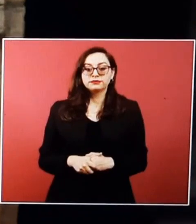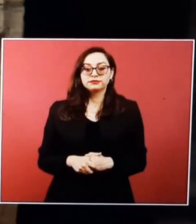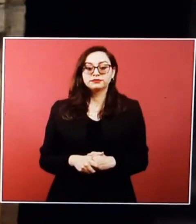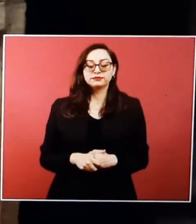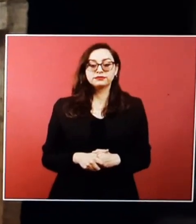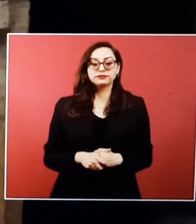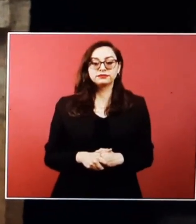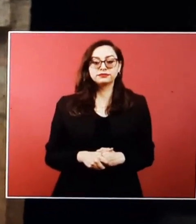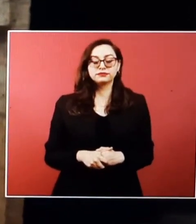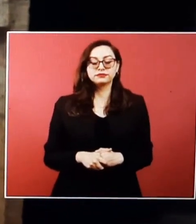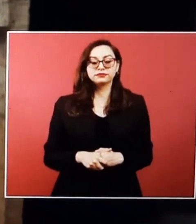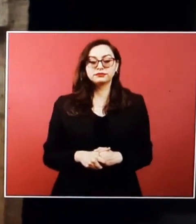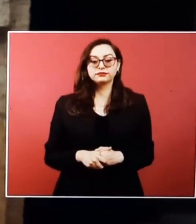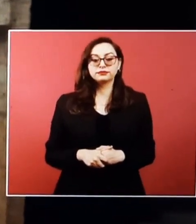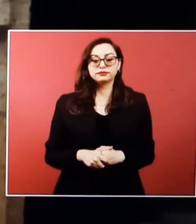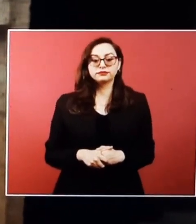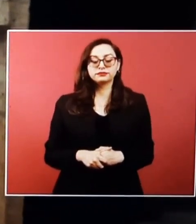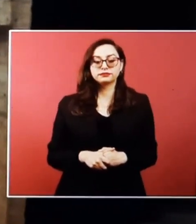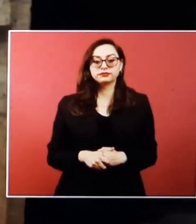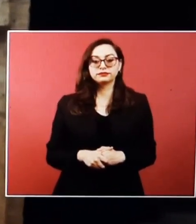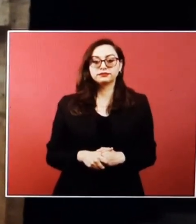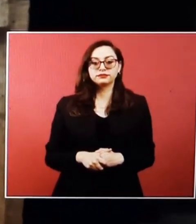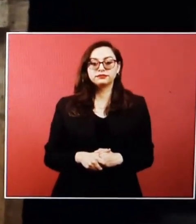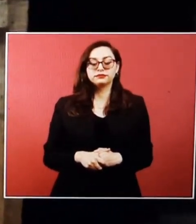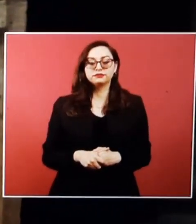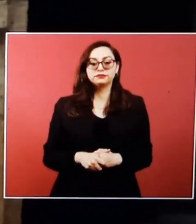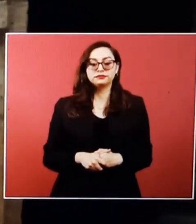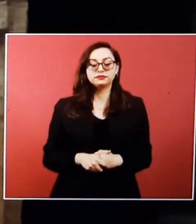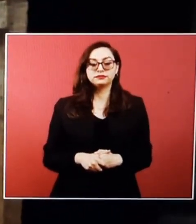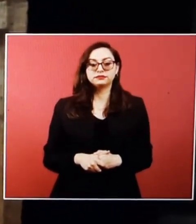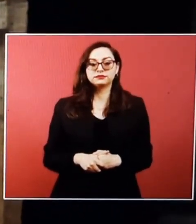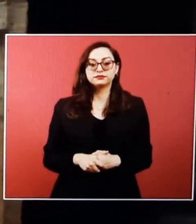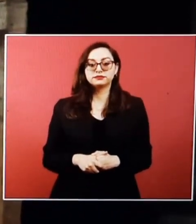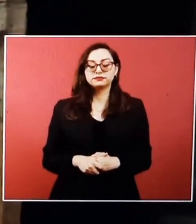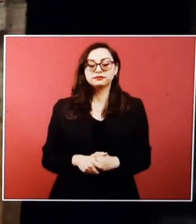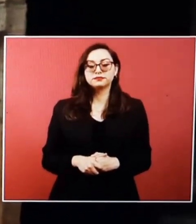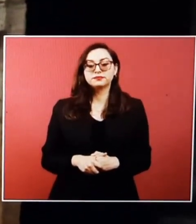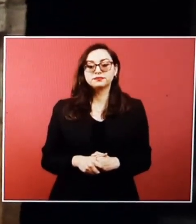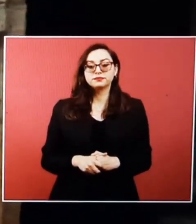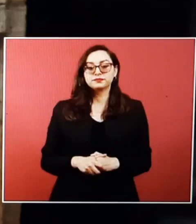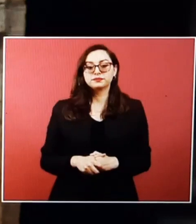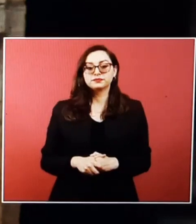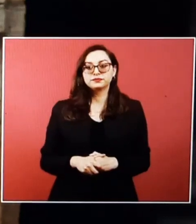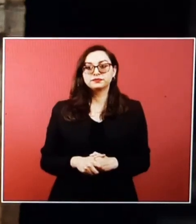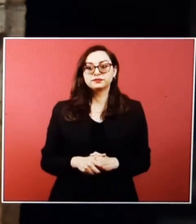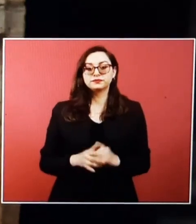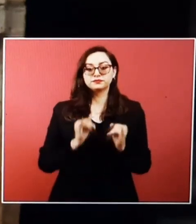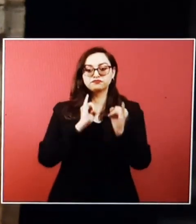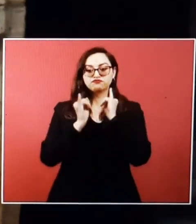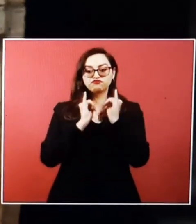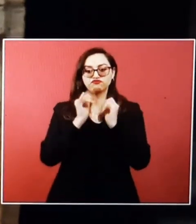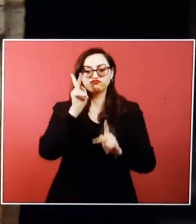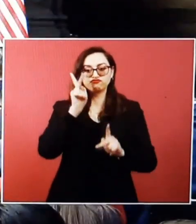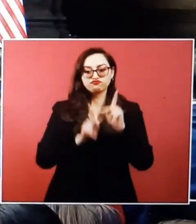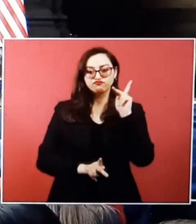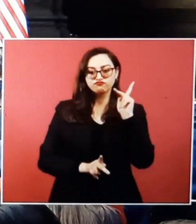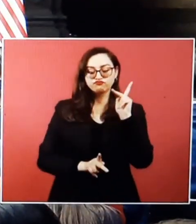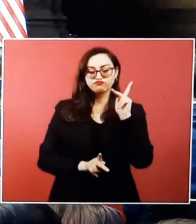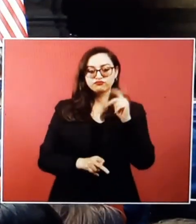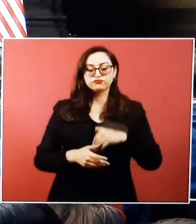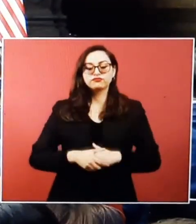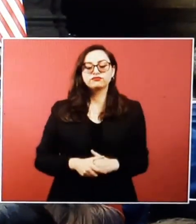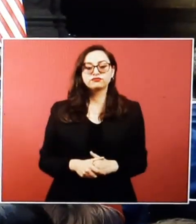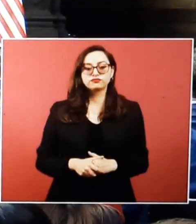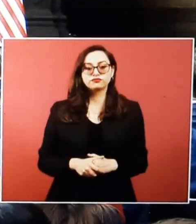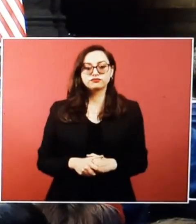take on the biggest challenges facing the region and, quite frankly, the world. Because there can no longer be any question, none,